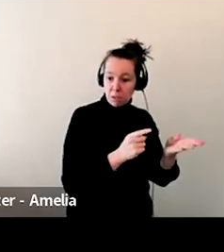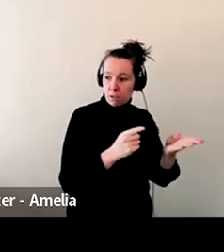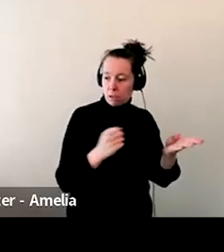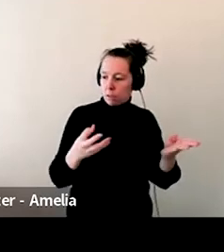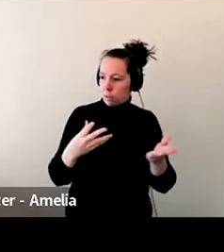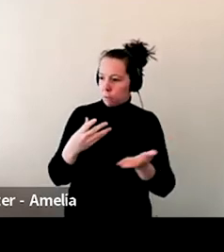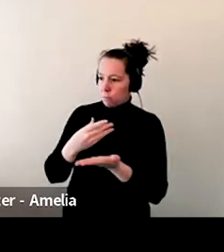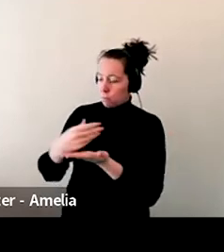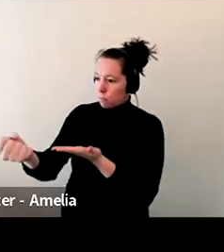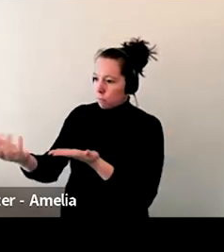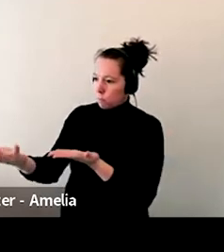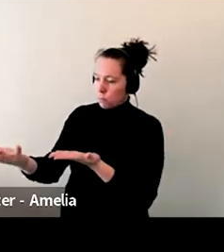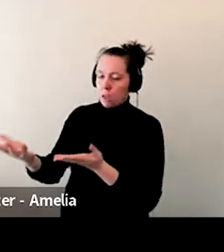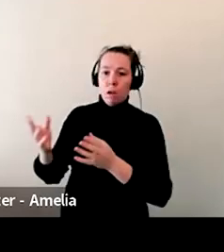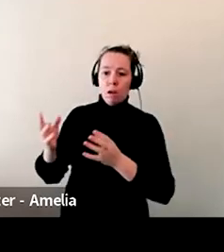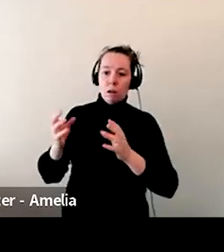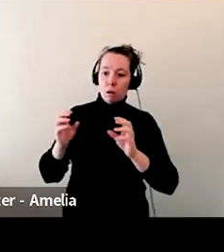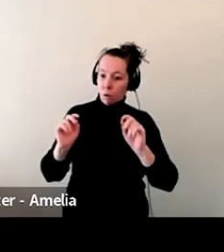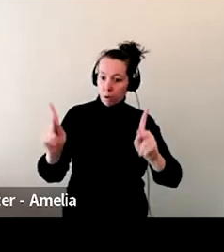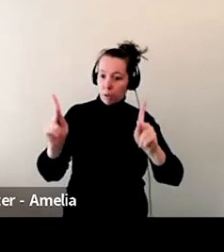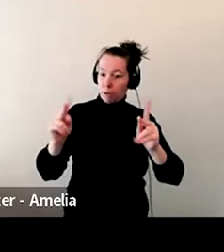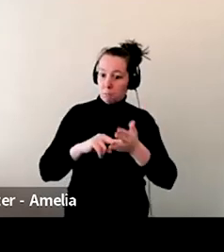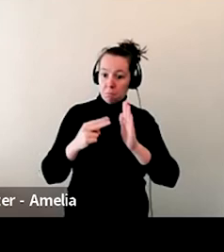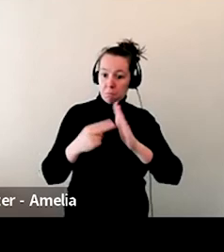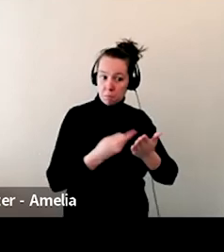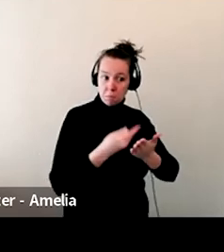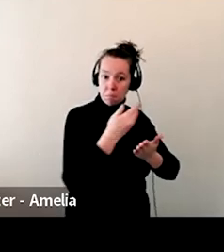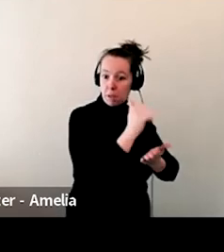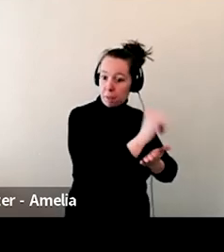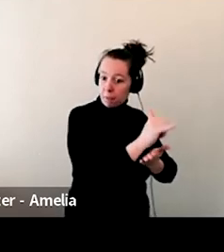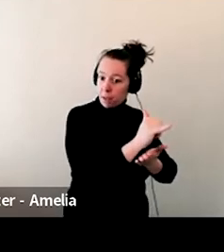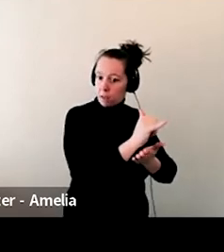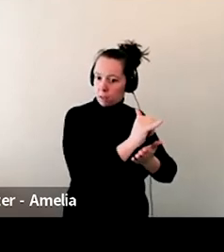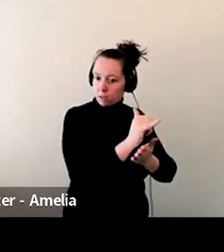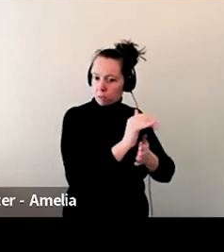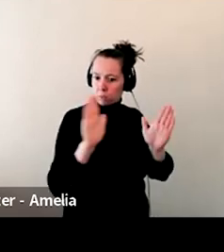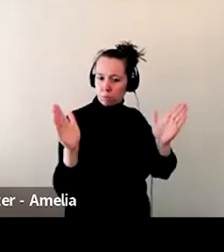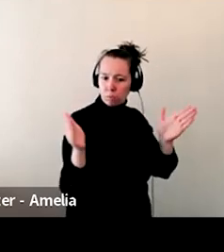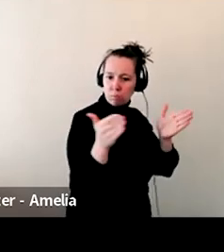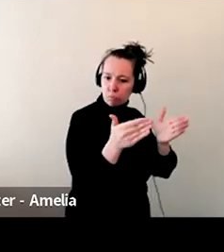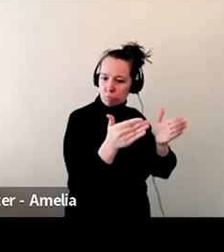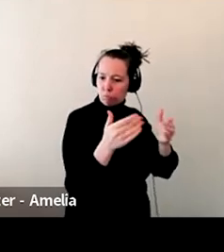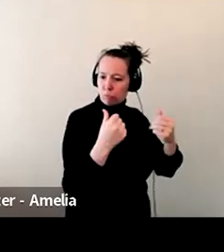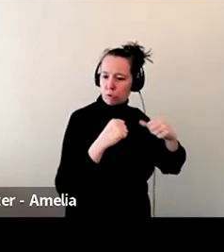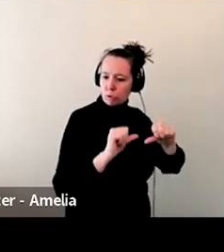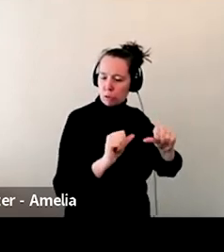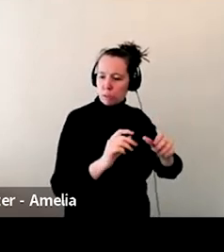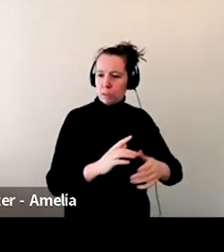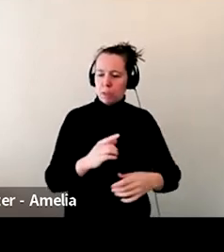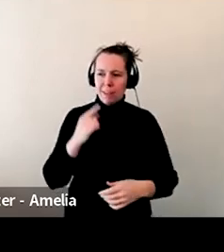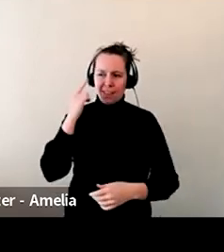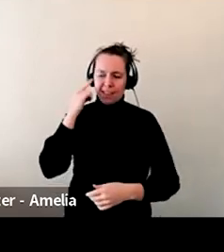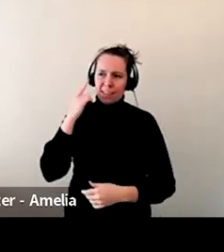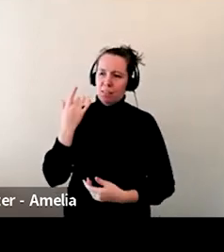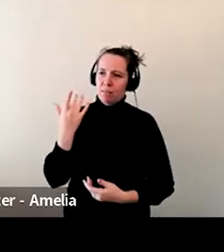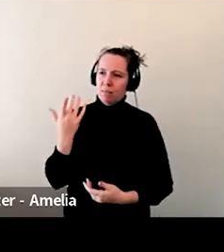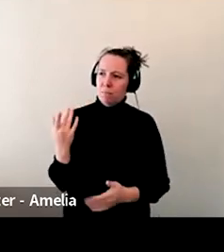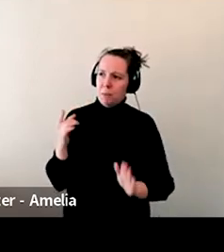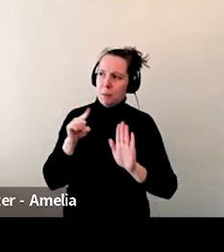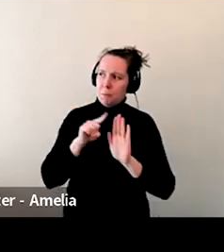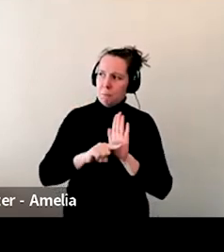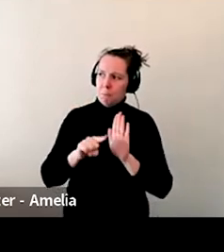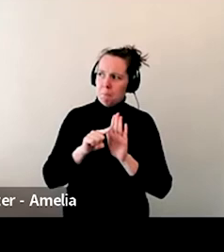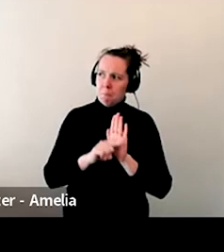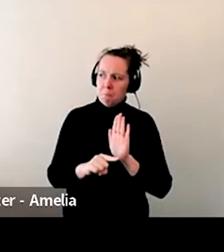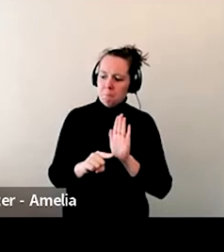about that. So I guess we're going to get those kinds of things. Um, none, no real disappointments. I think